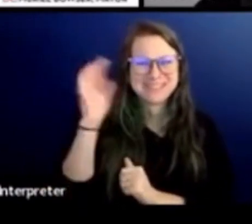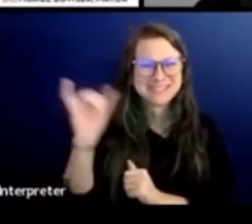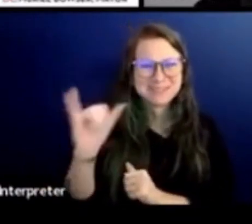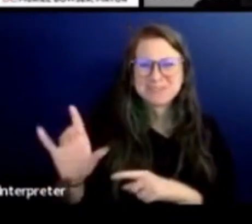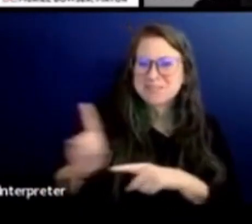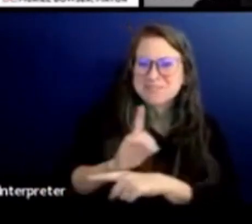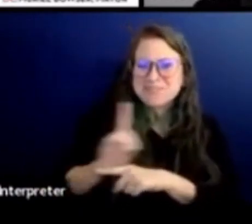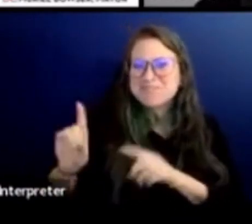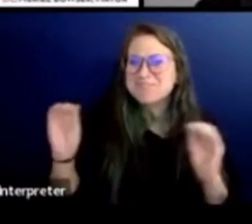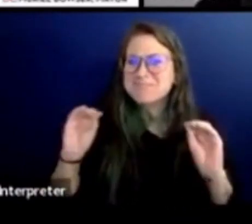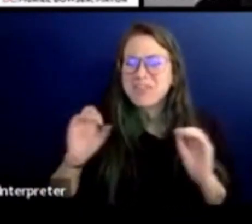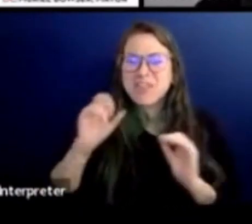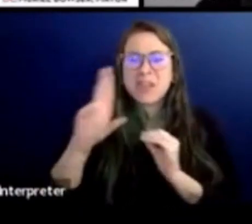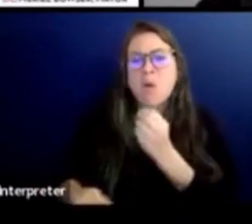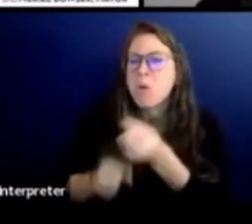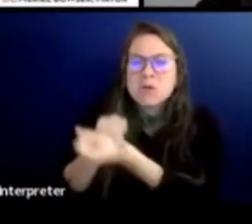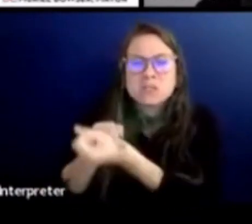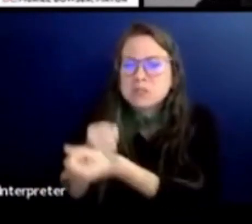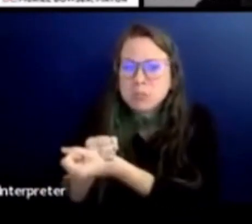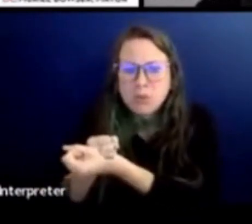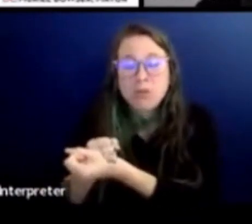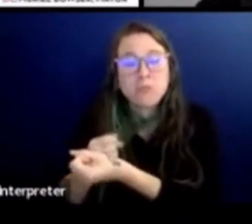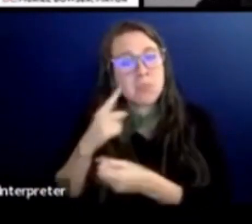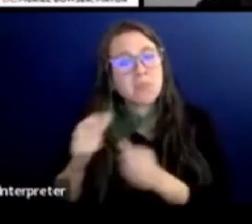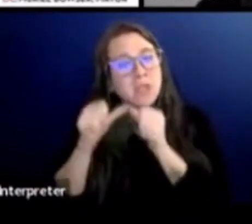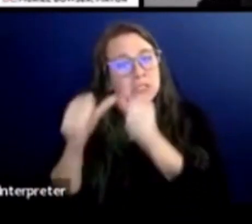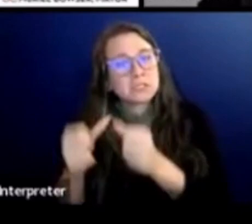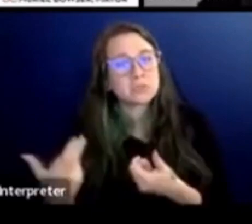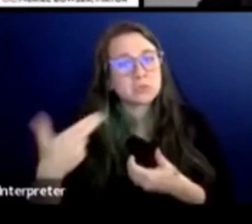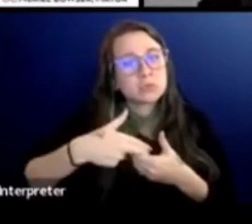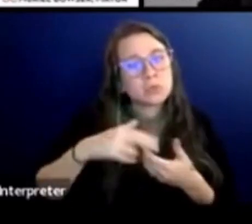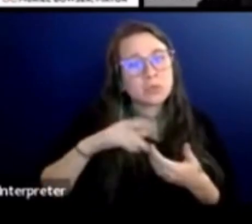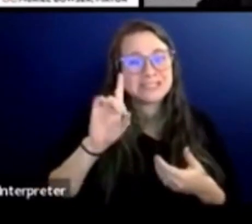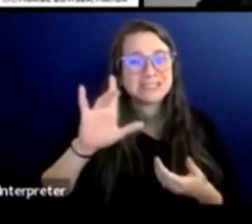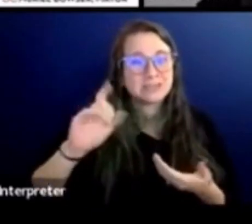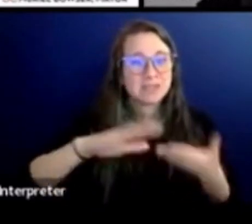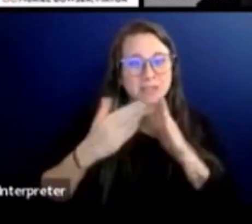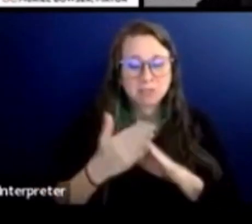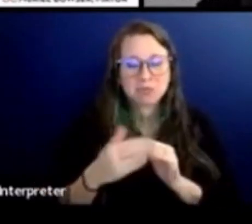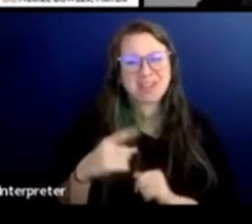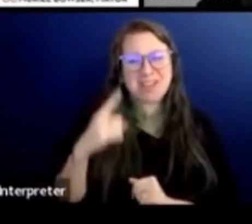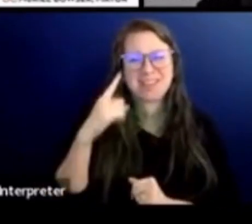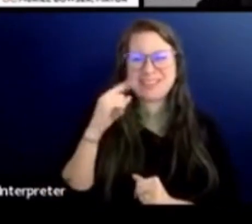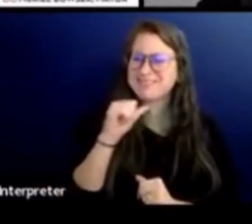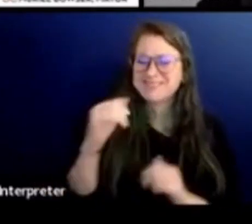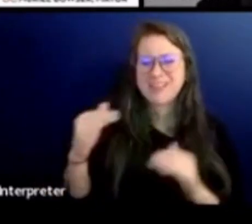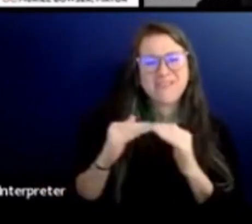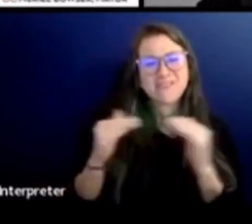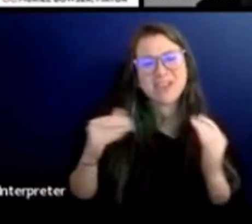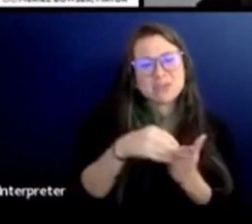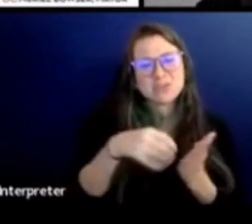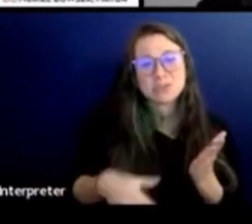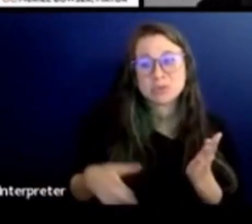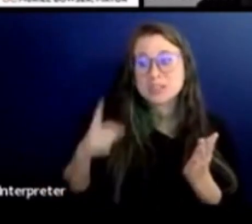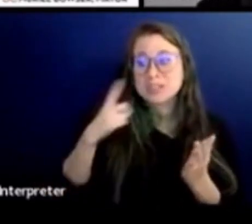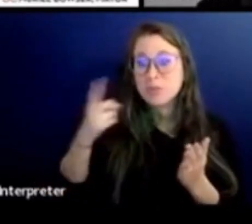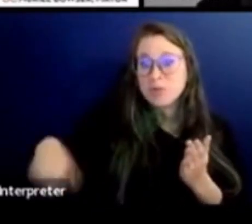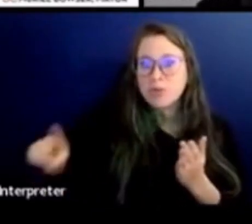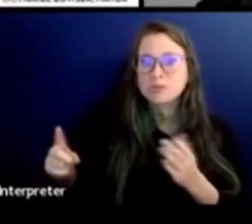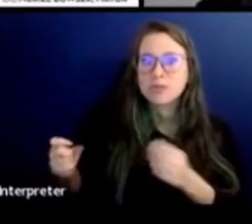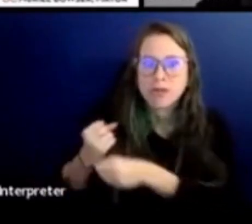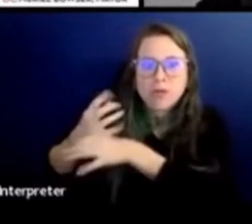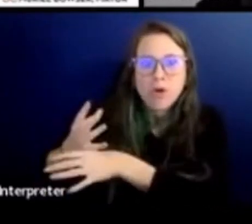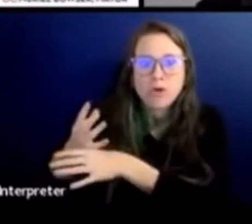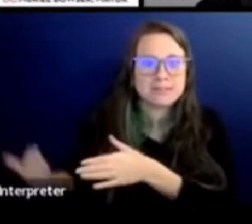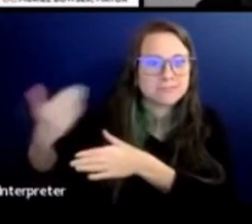but they continue to rejoin the DCPS community. I believe this is unfair to students, including those who are causing the disruptions, teachers